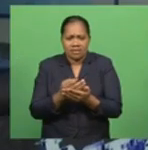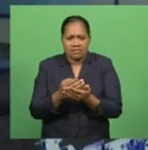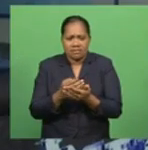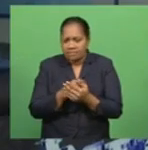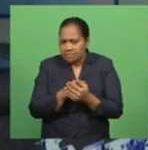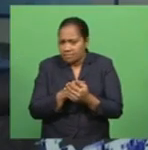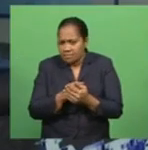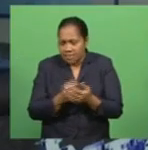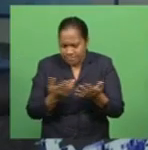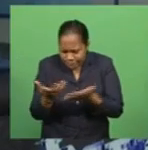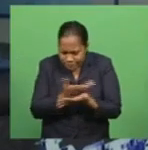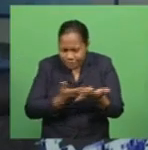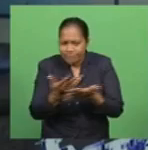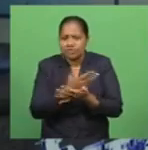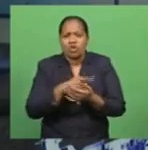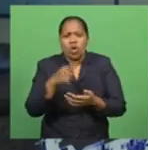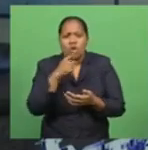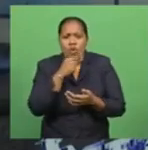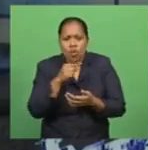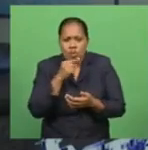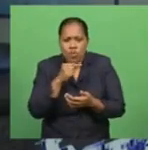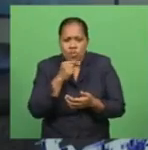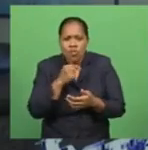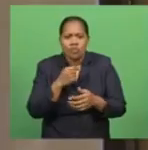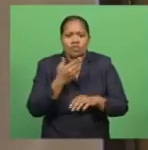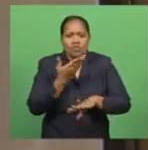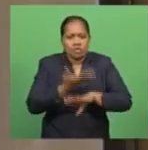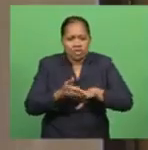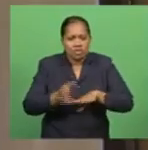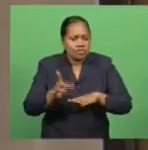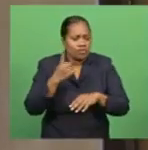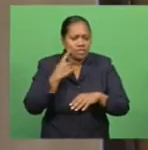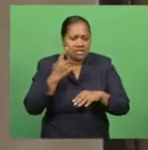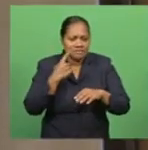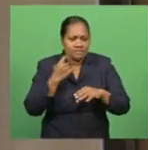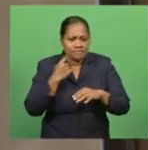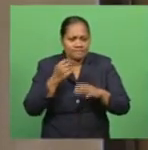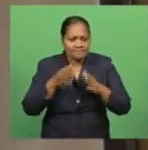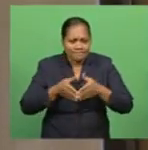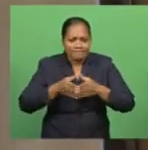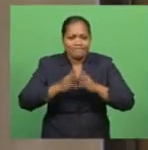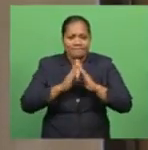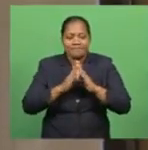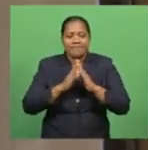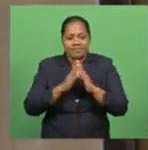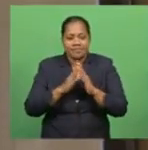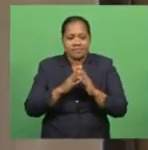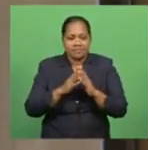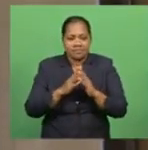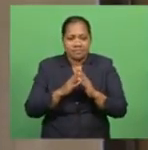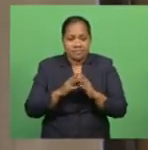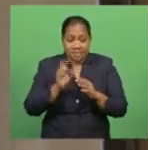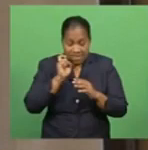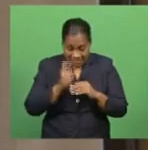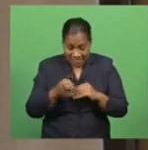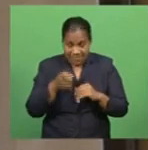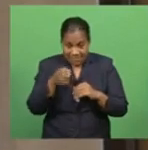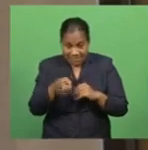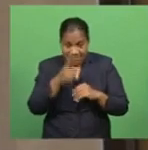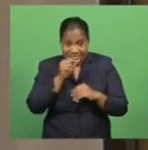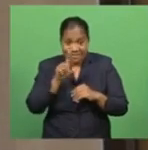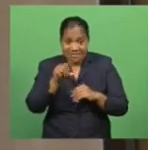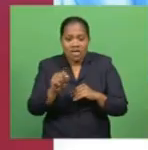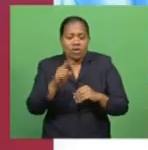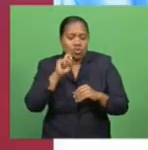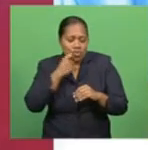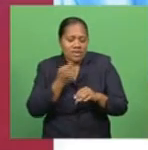renegotiating loans, and new working setup. Each subsidy package will cover services for up to New